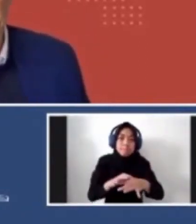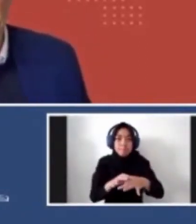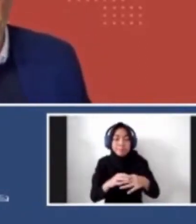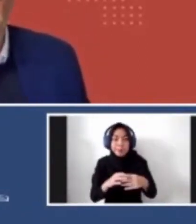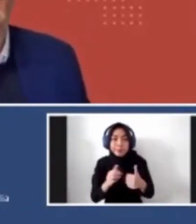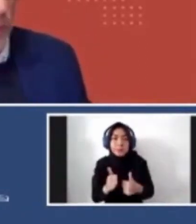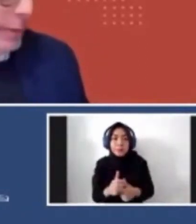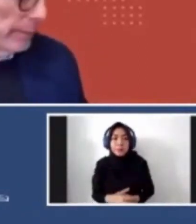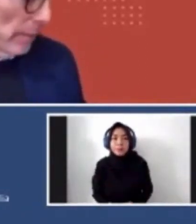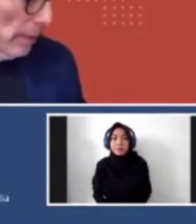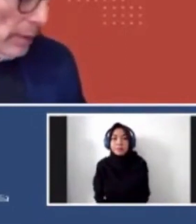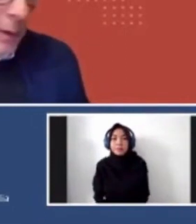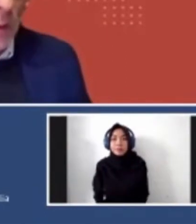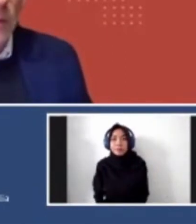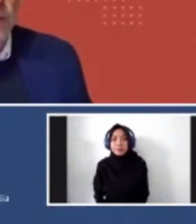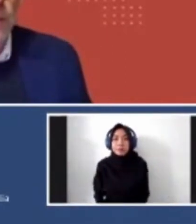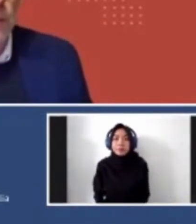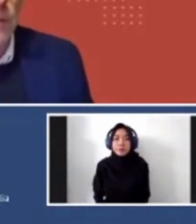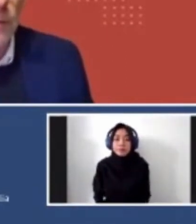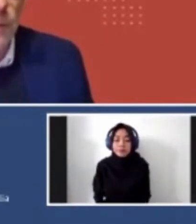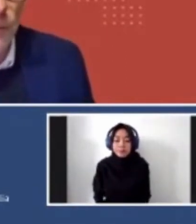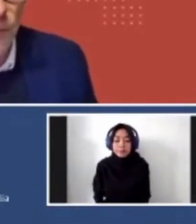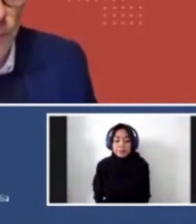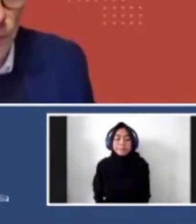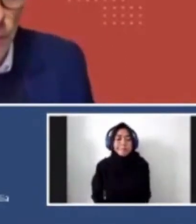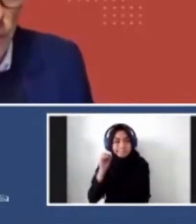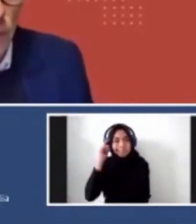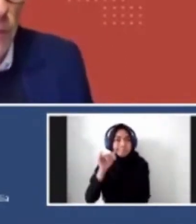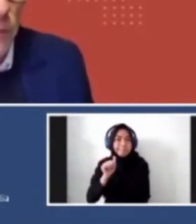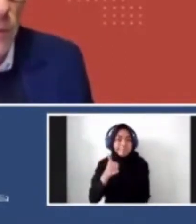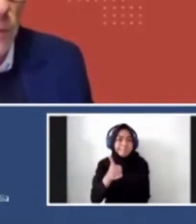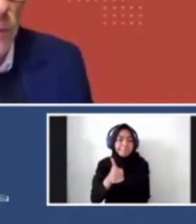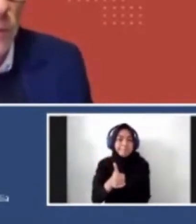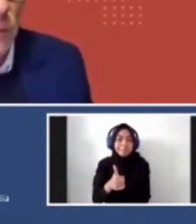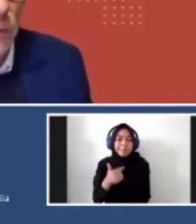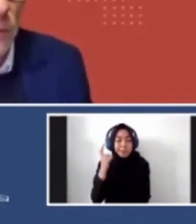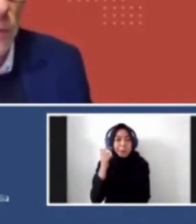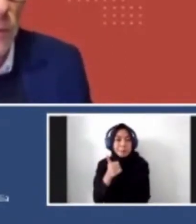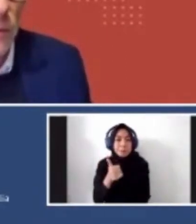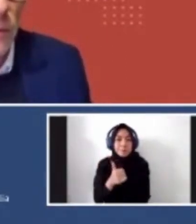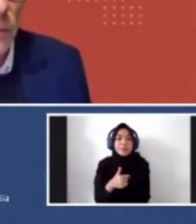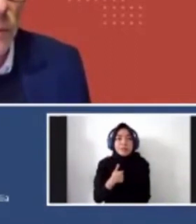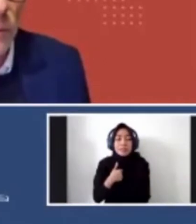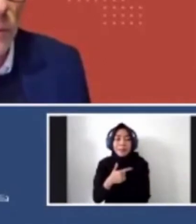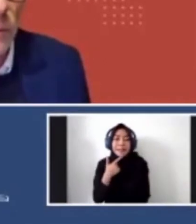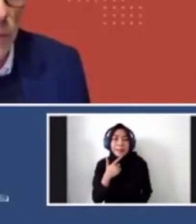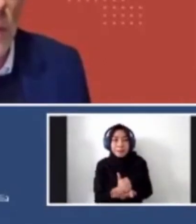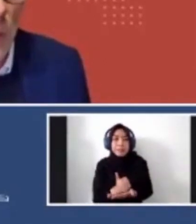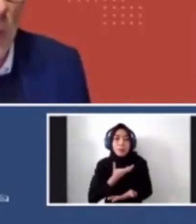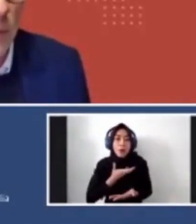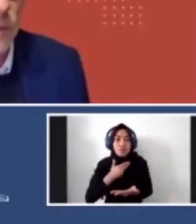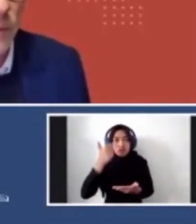happy to sort of put you in touch with them if you want. Yeah, that'd be great. That'd be great. I think, yeah. Uh, so the willingness to be like open-minded